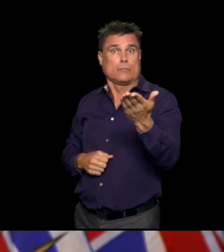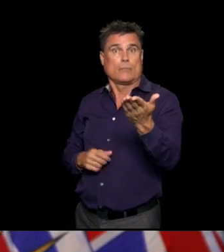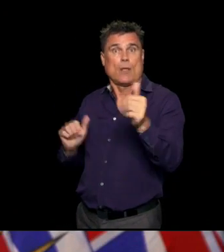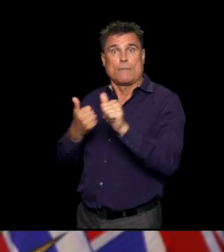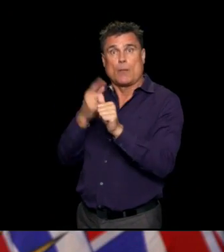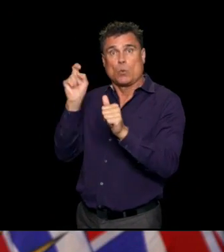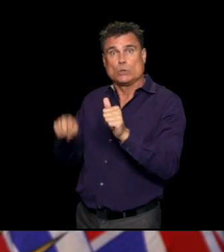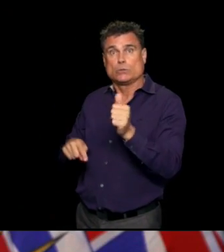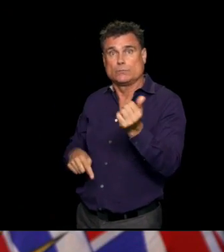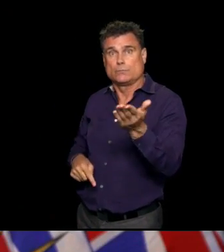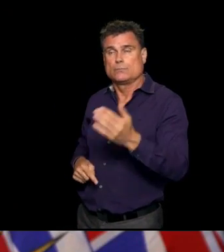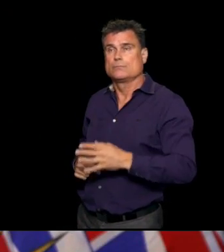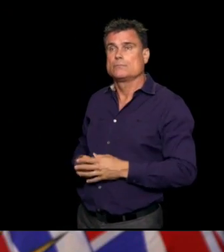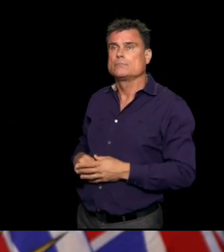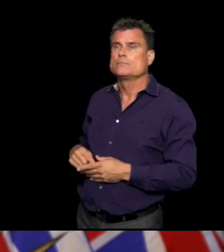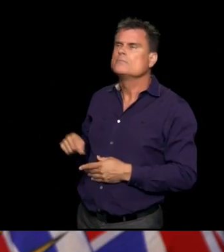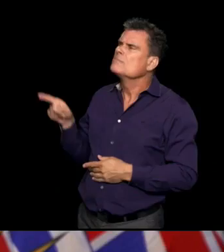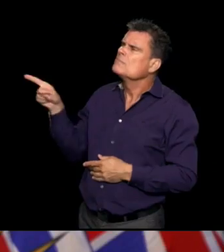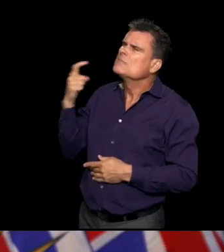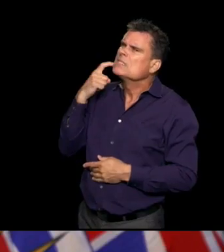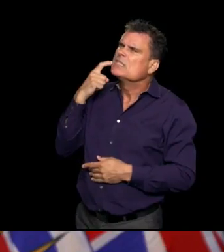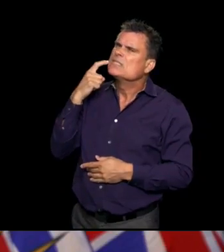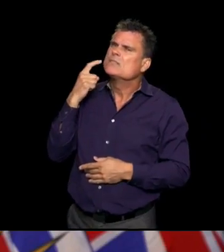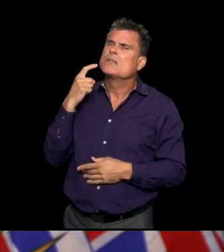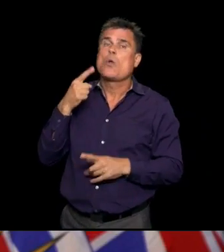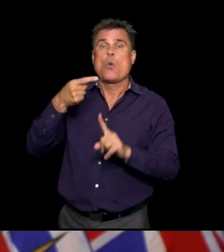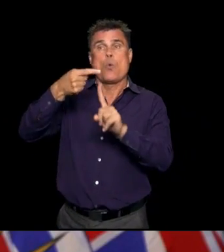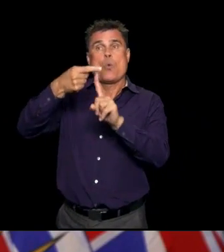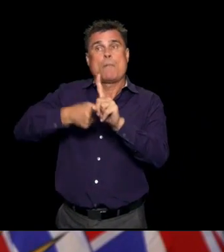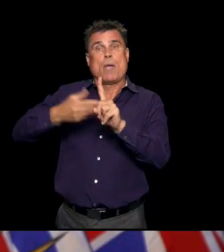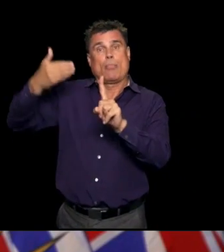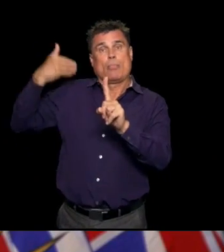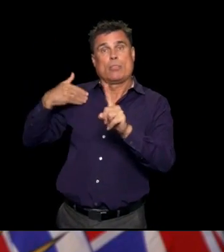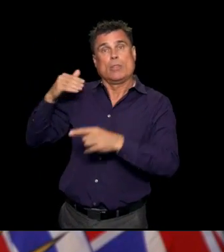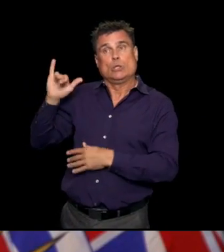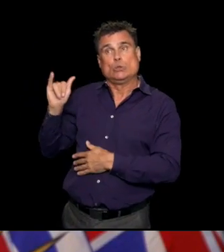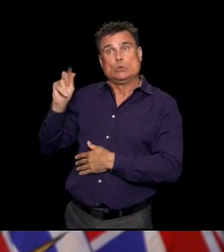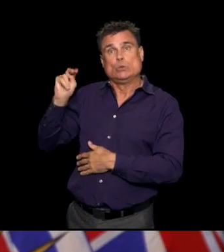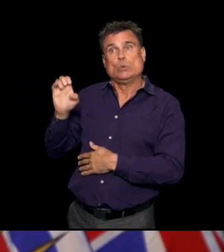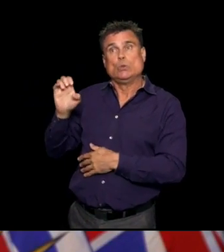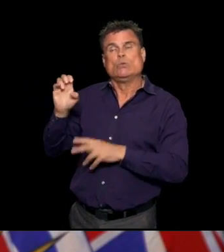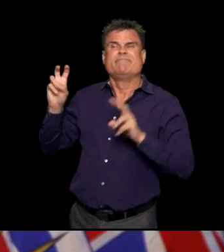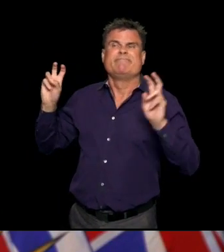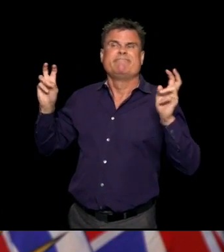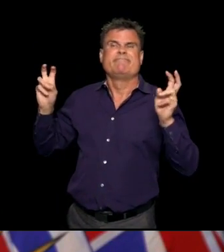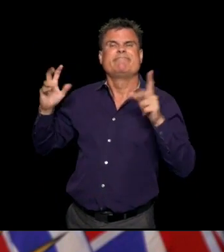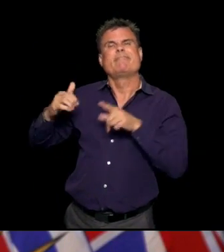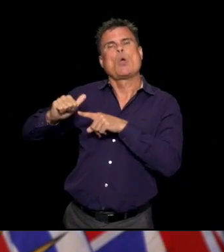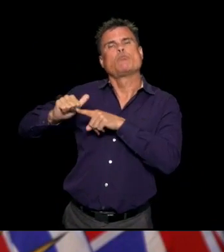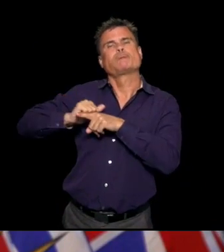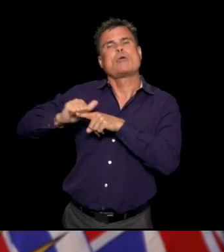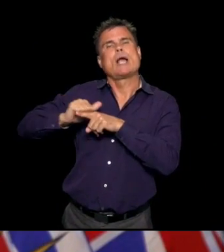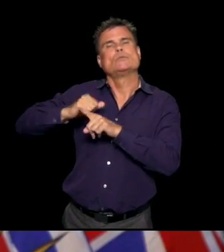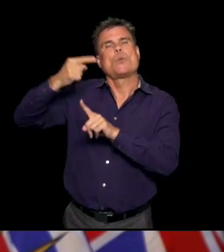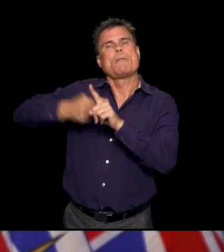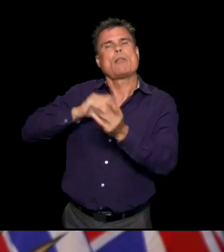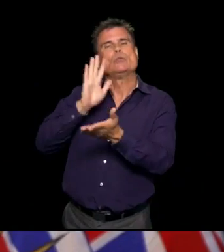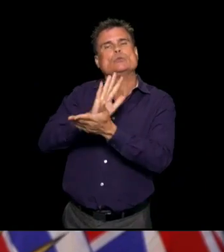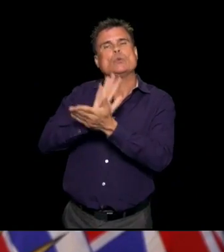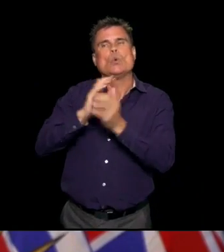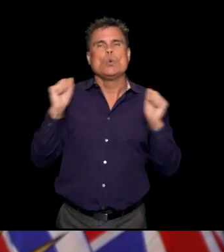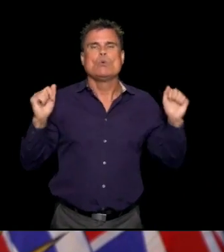I do. I know you've spoken before about the sort of dry run that BC did in June, and how well that went.